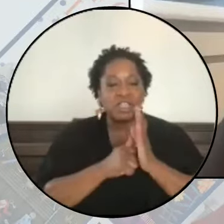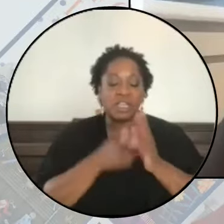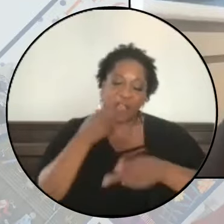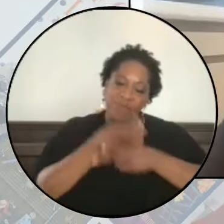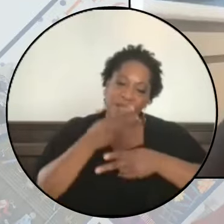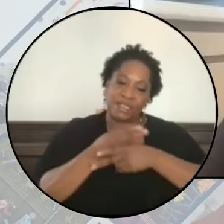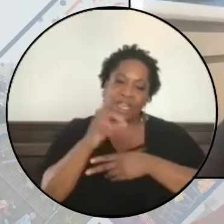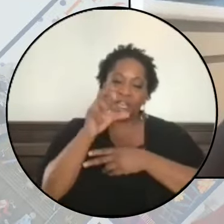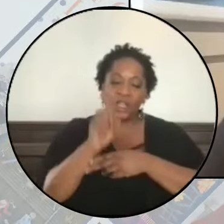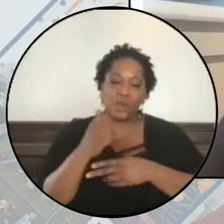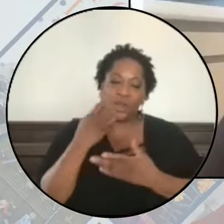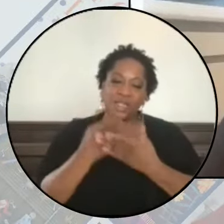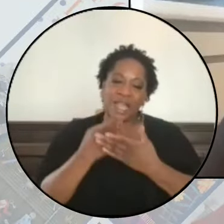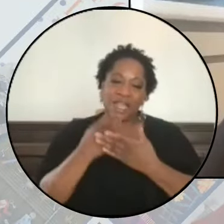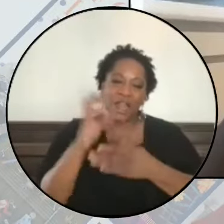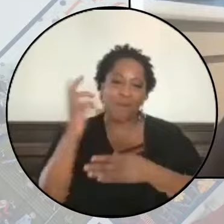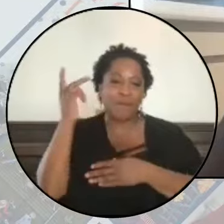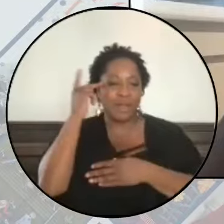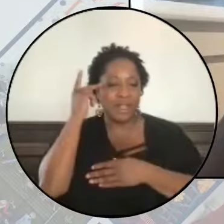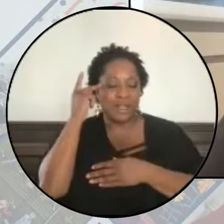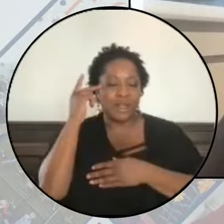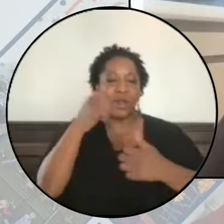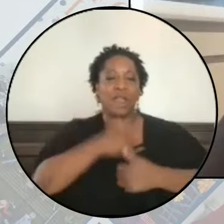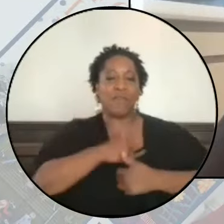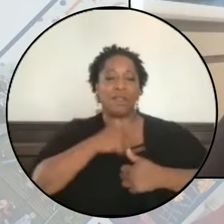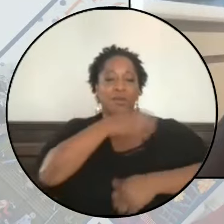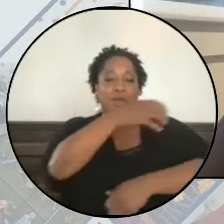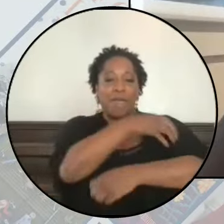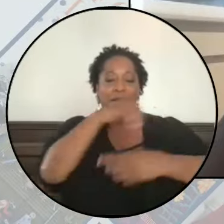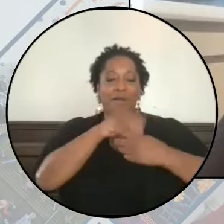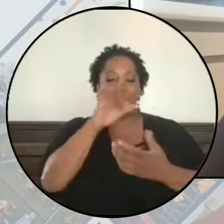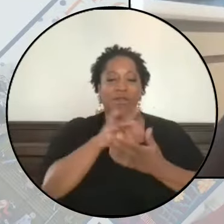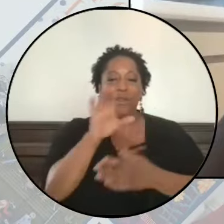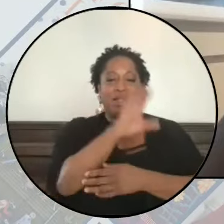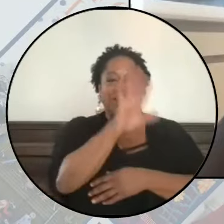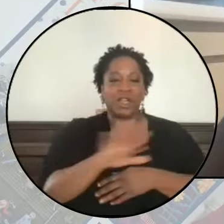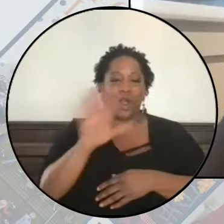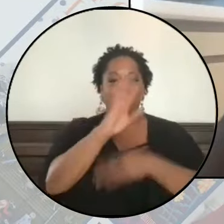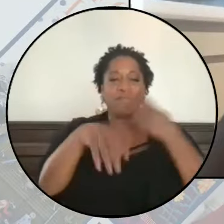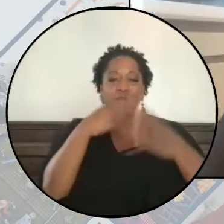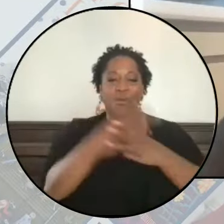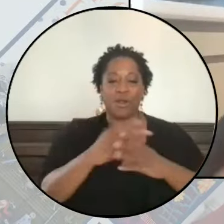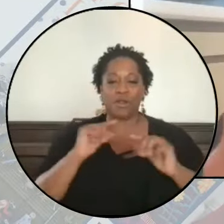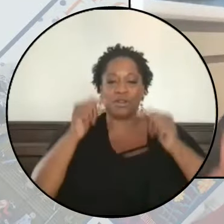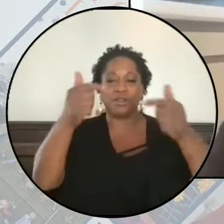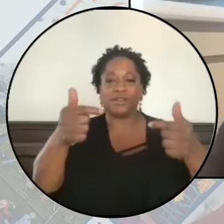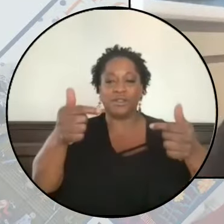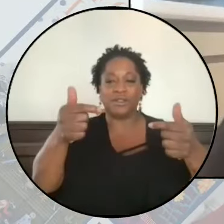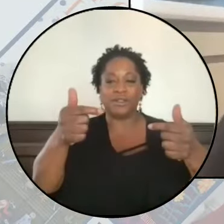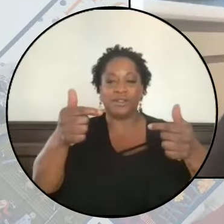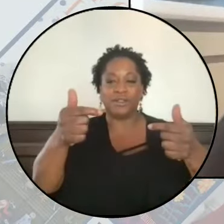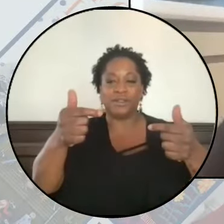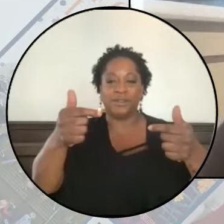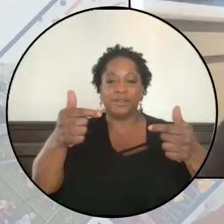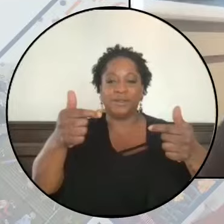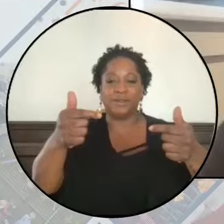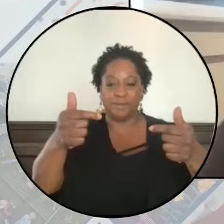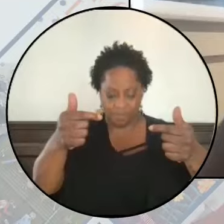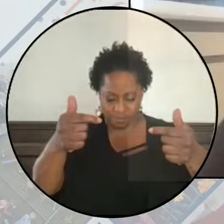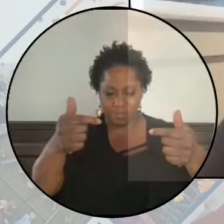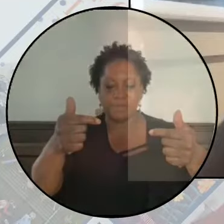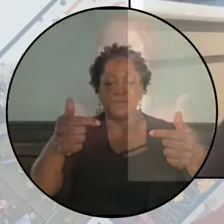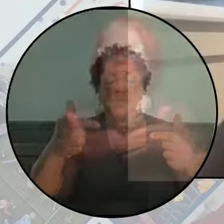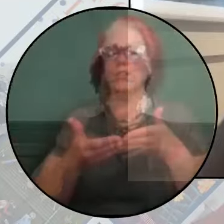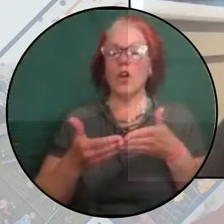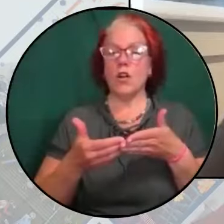maintaining U.S. economic, political and military power in the Middle East and around the world. And this is all at the direct